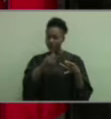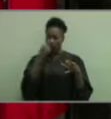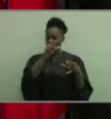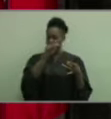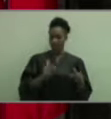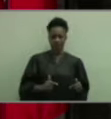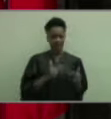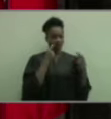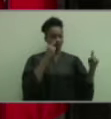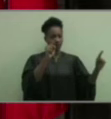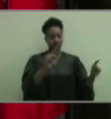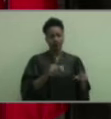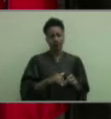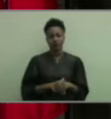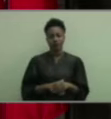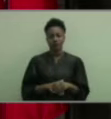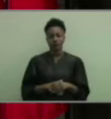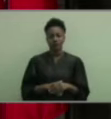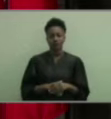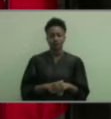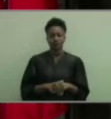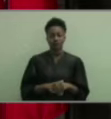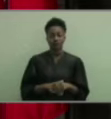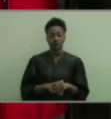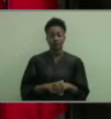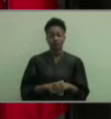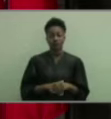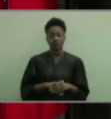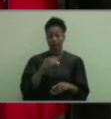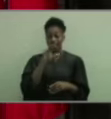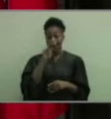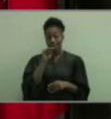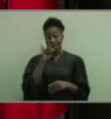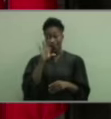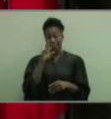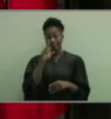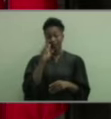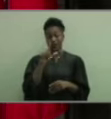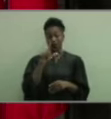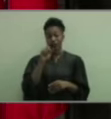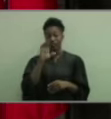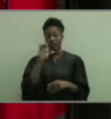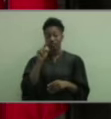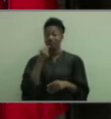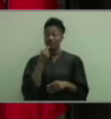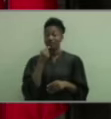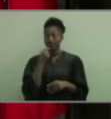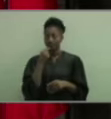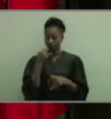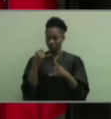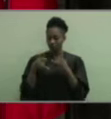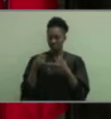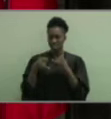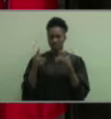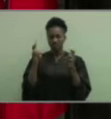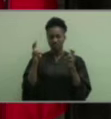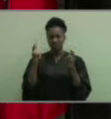In the office, Michael Scott once said, in the end, life and business are about human connections.